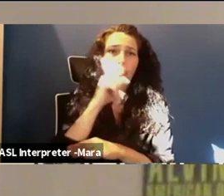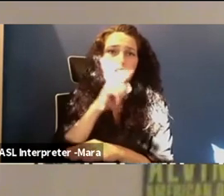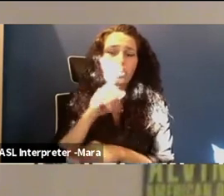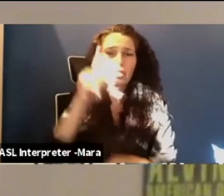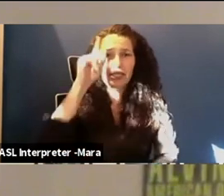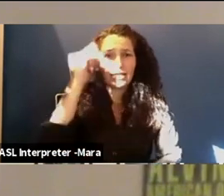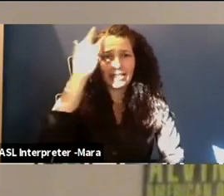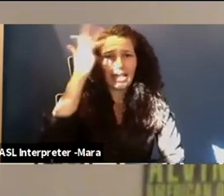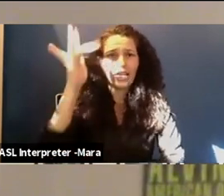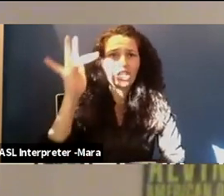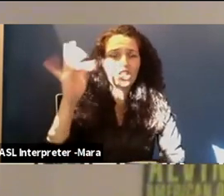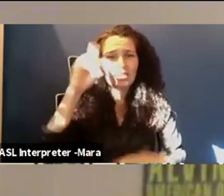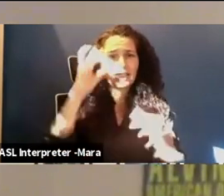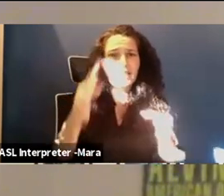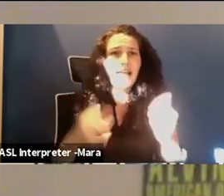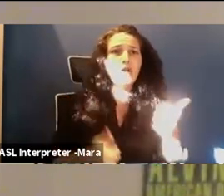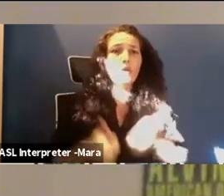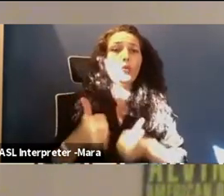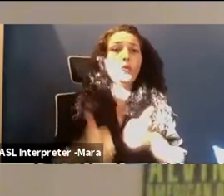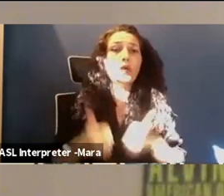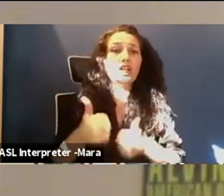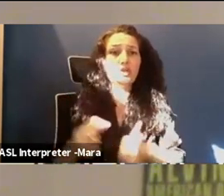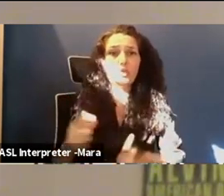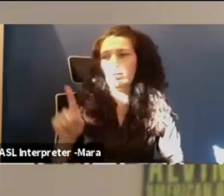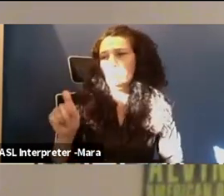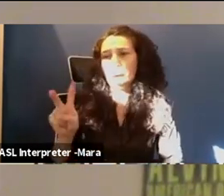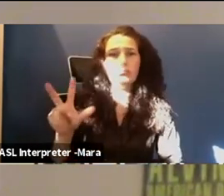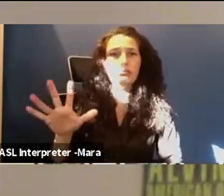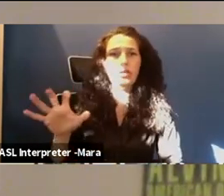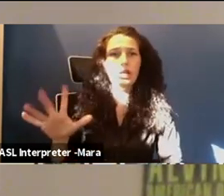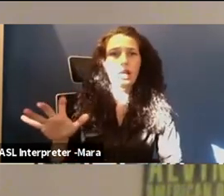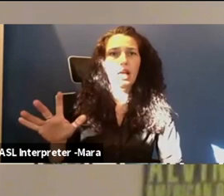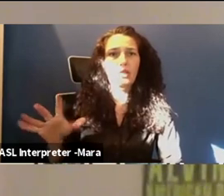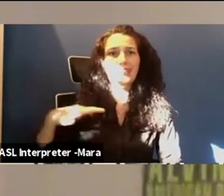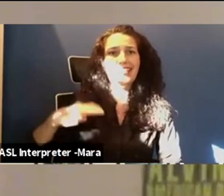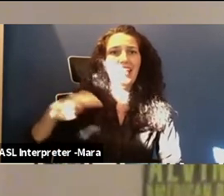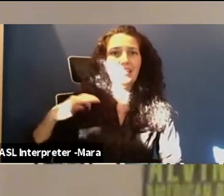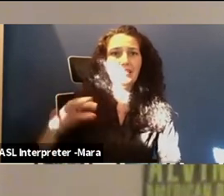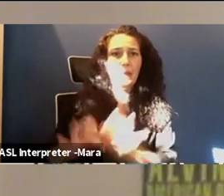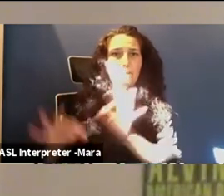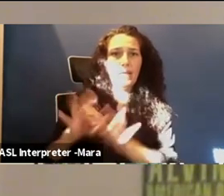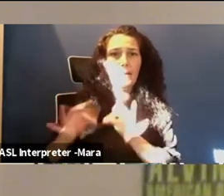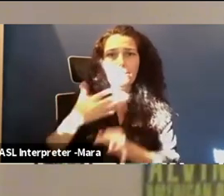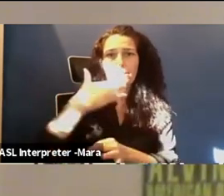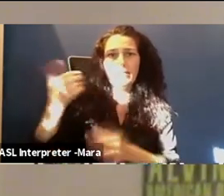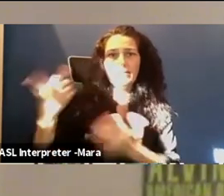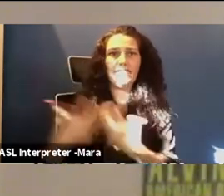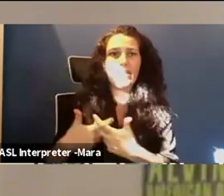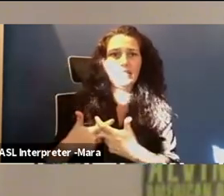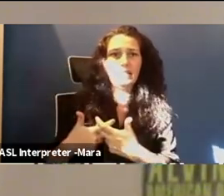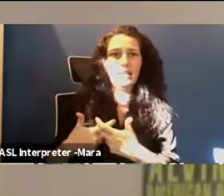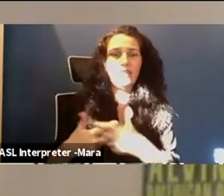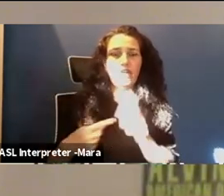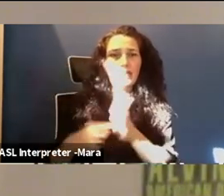decide which one of those hundreds of candidate molecules actually best fits, for instance, the